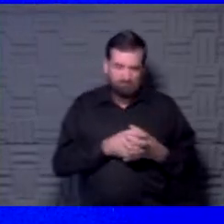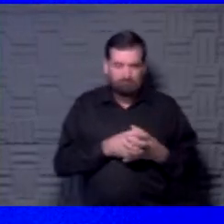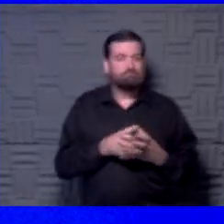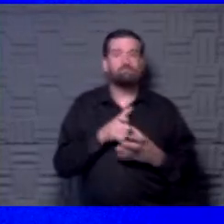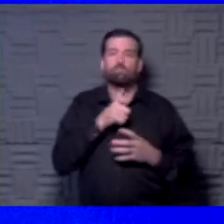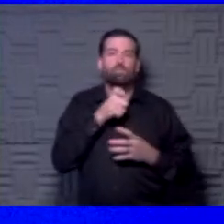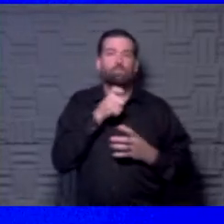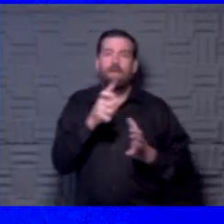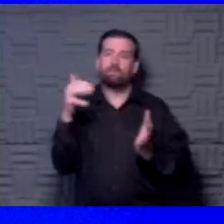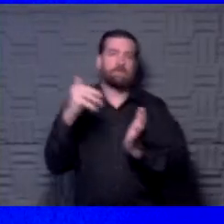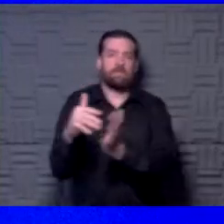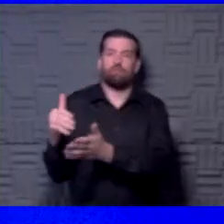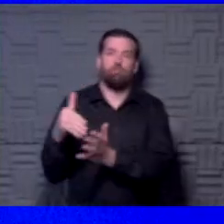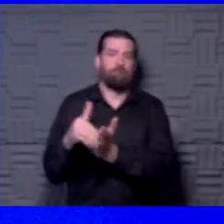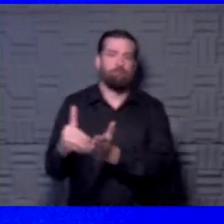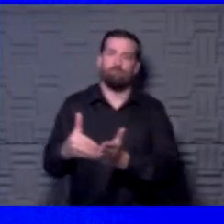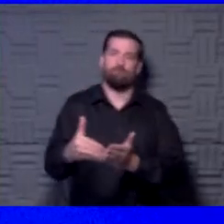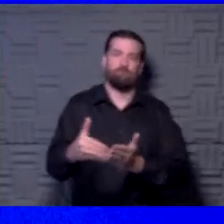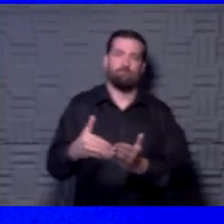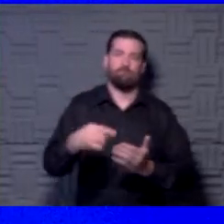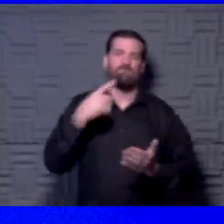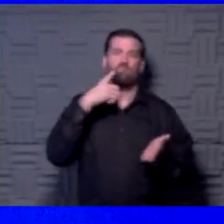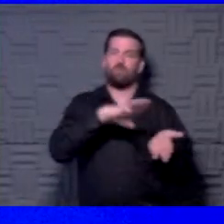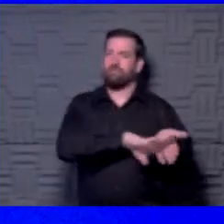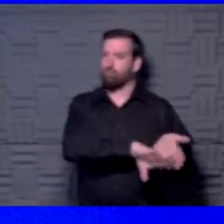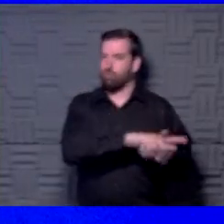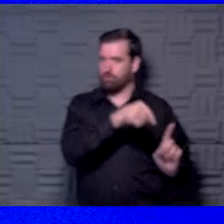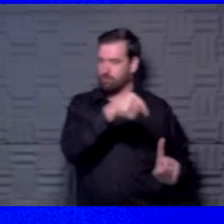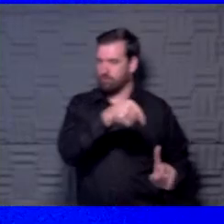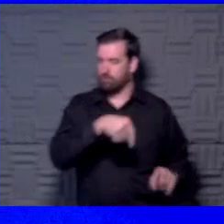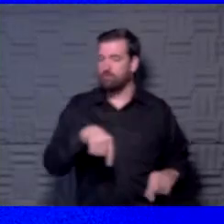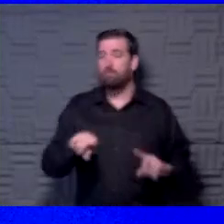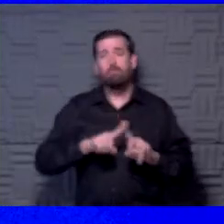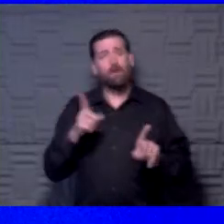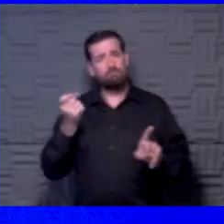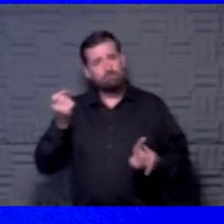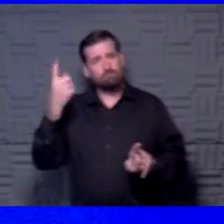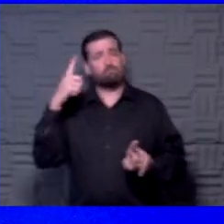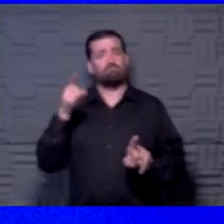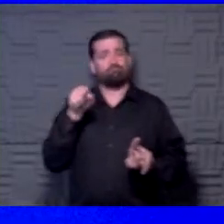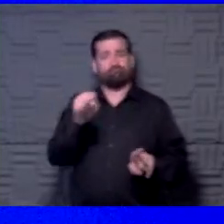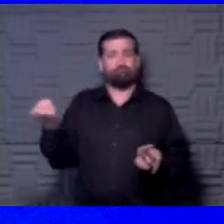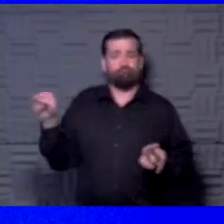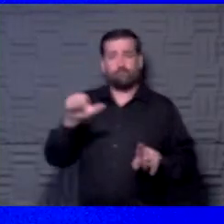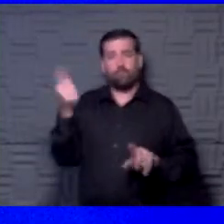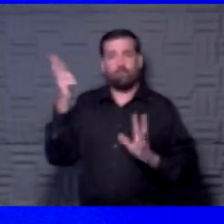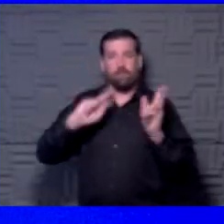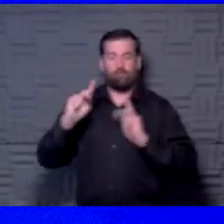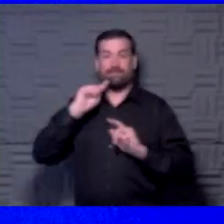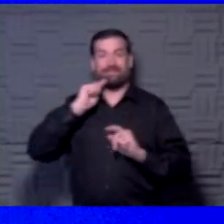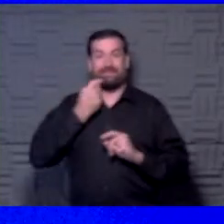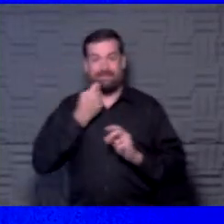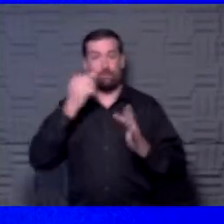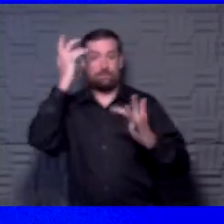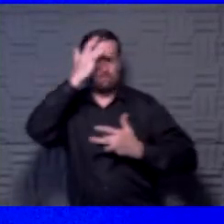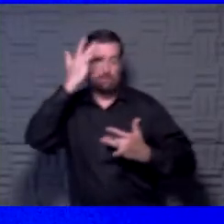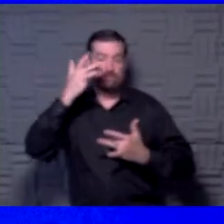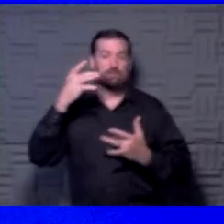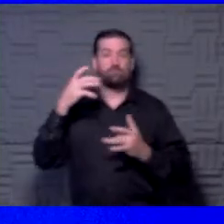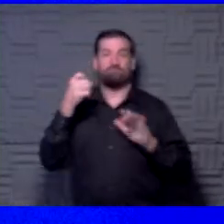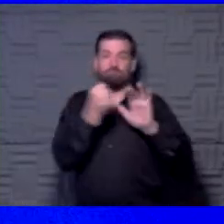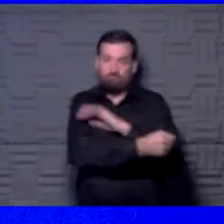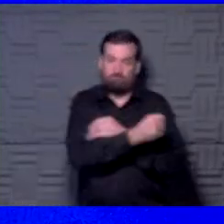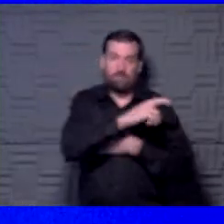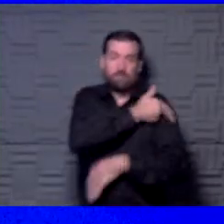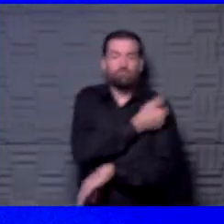that study on a regular basis for discharge patients. But we understand in other people who have critical illness who are in the hospital, we